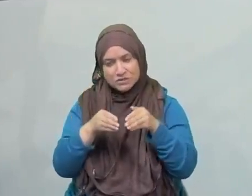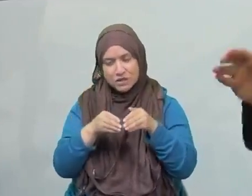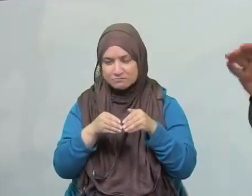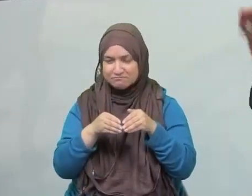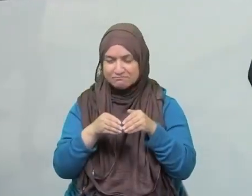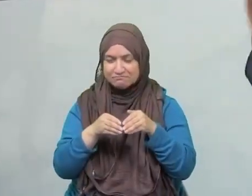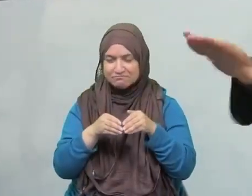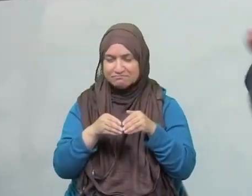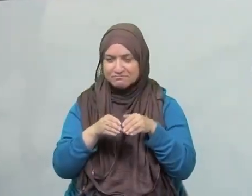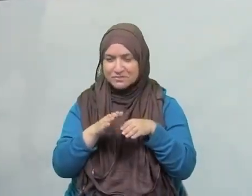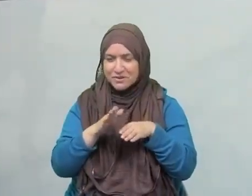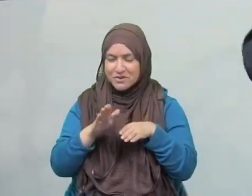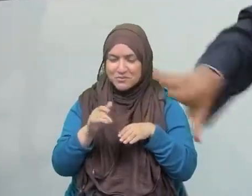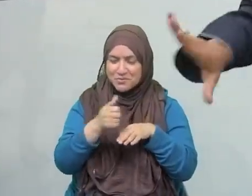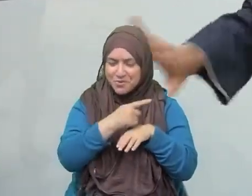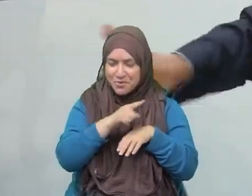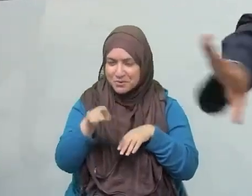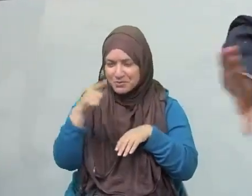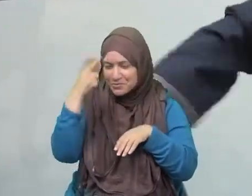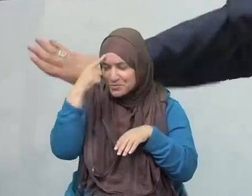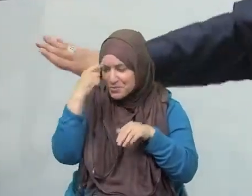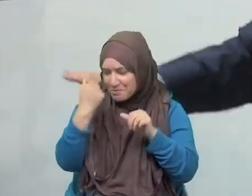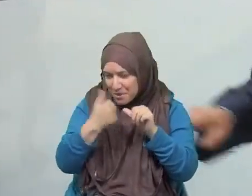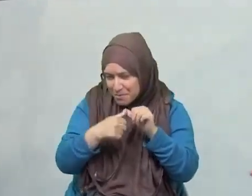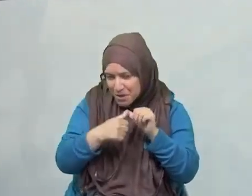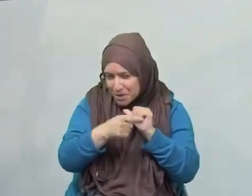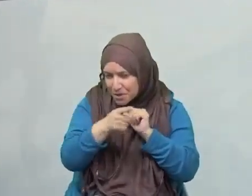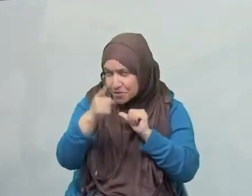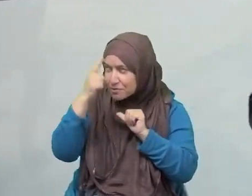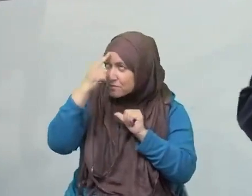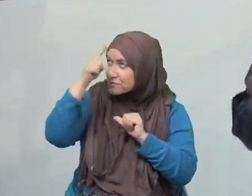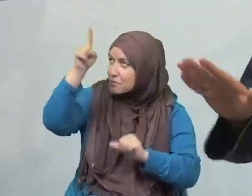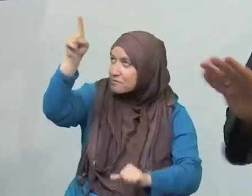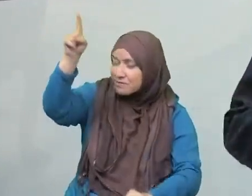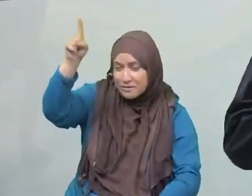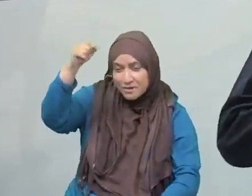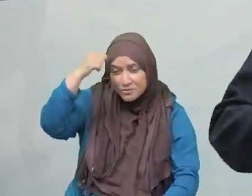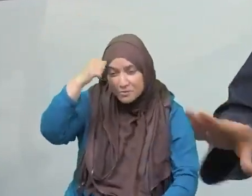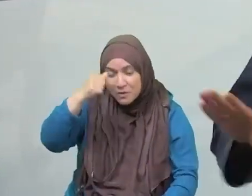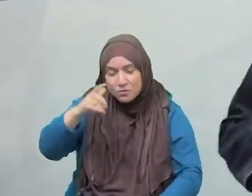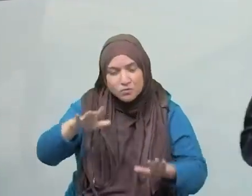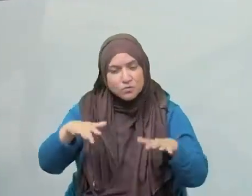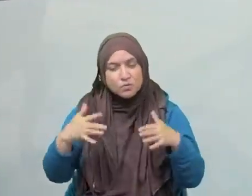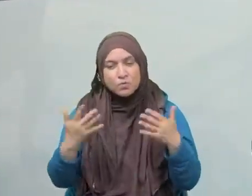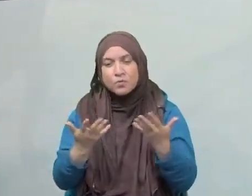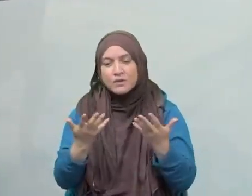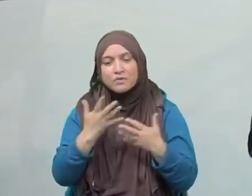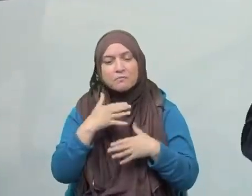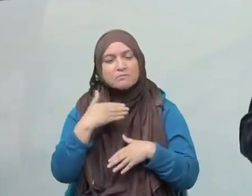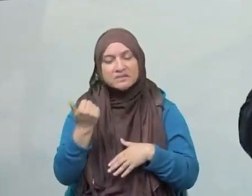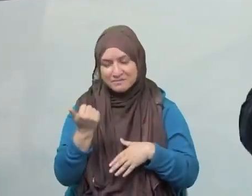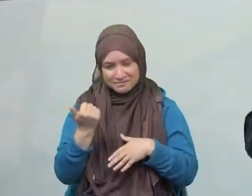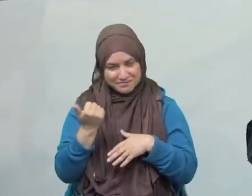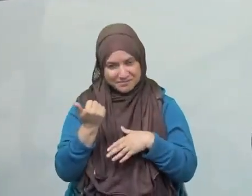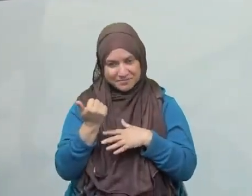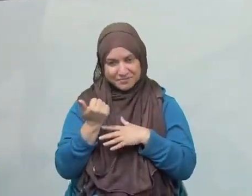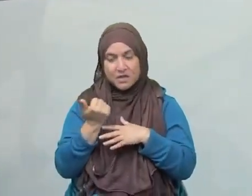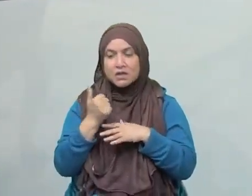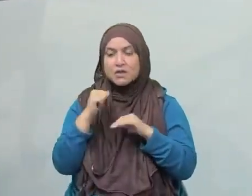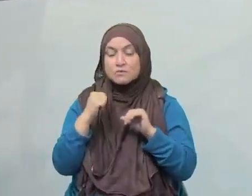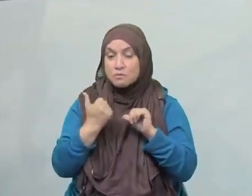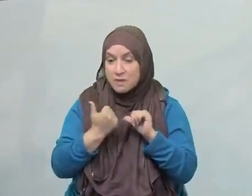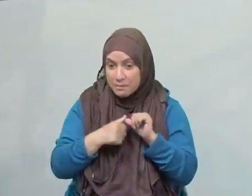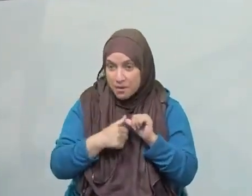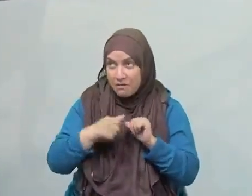one statement of dhikr, you would think that that's the only dhikr that you should be saying. Like if you read about fadal al-istighfar, for example, the virtues of seeking